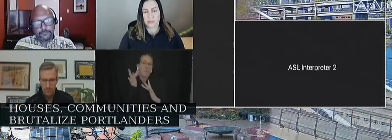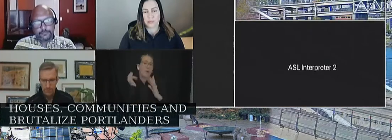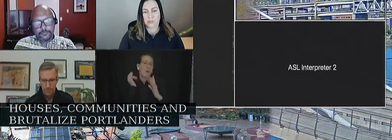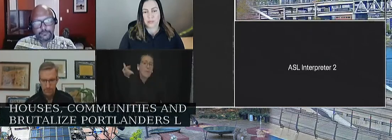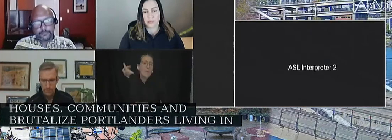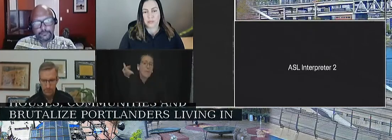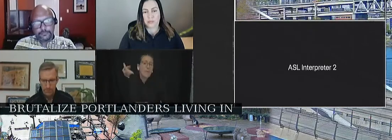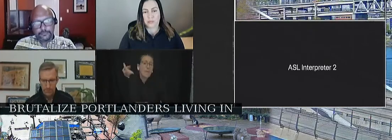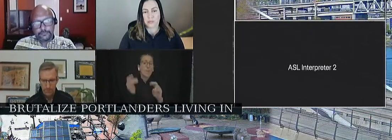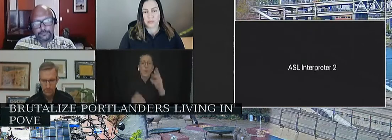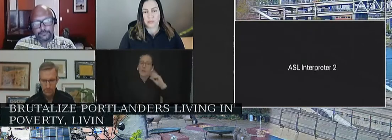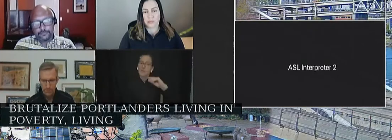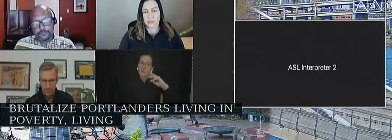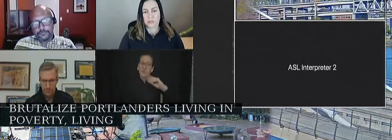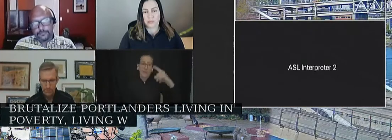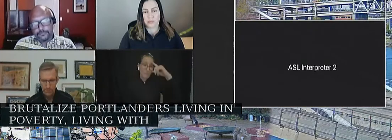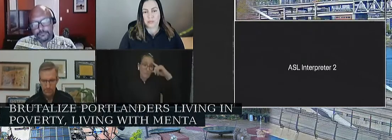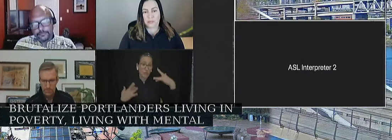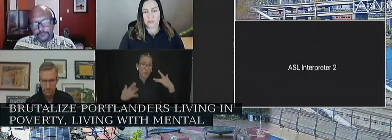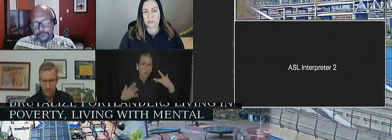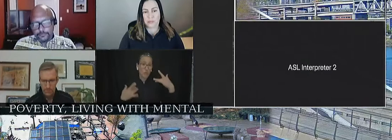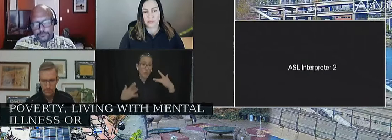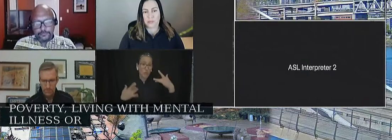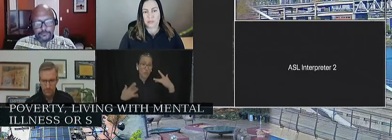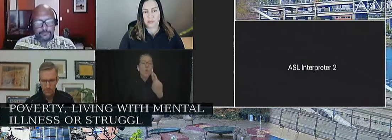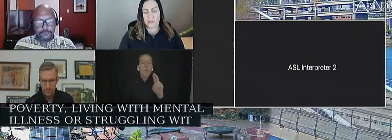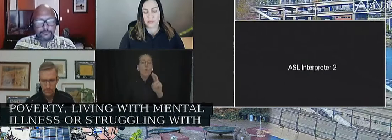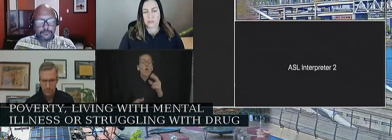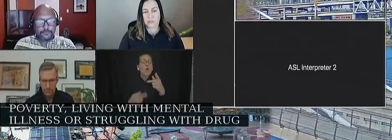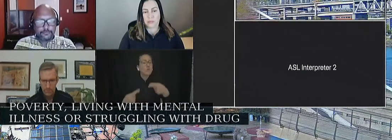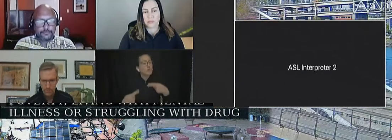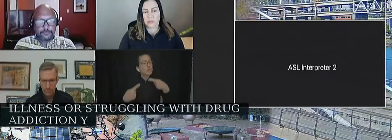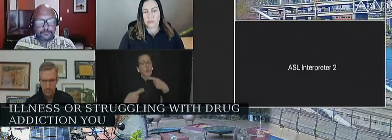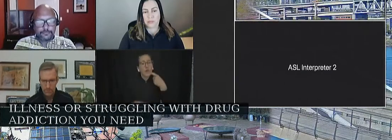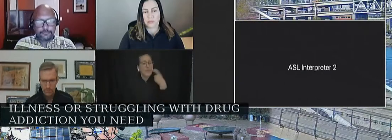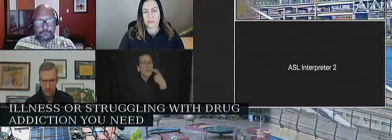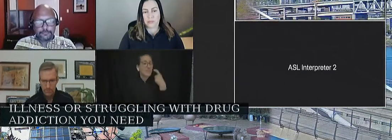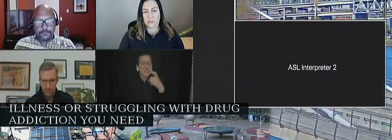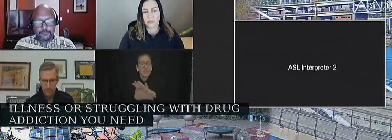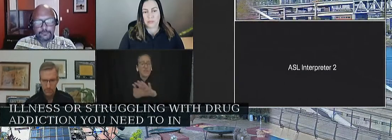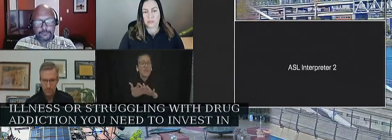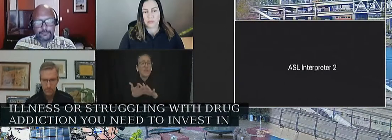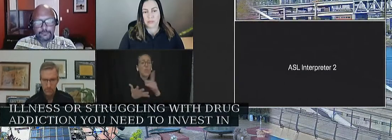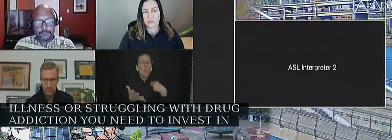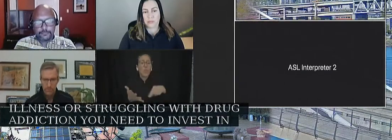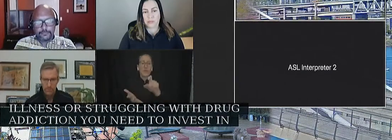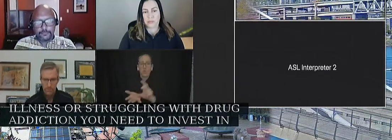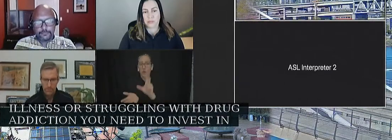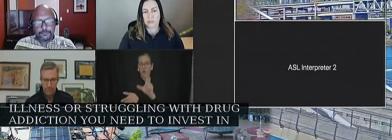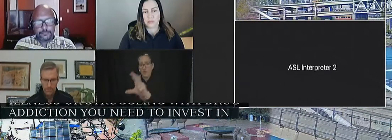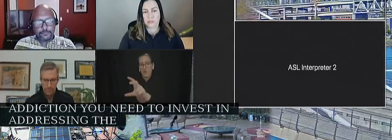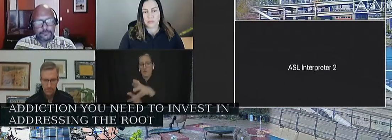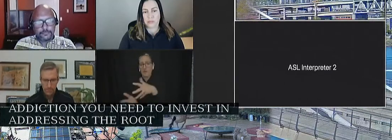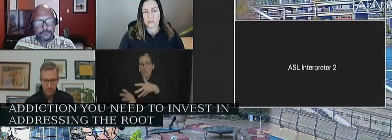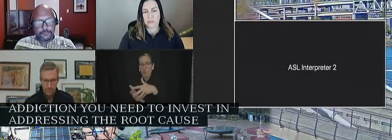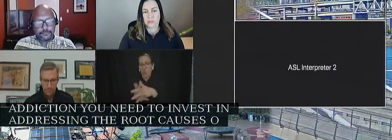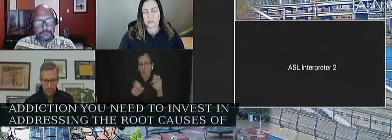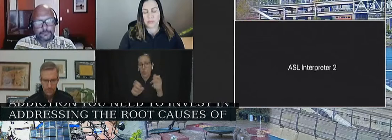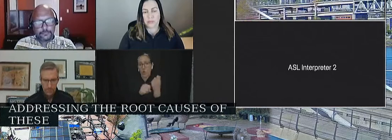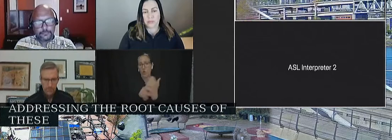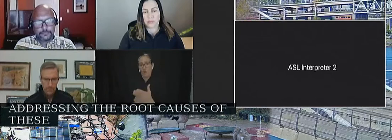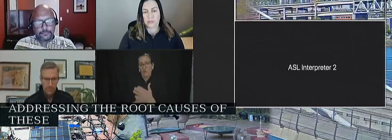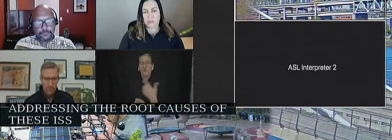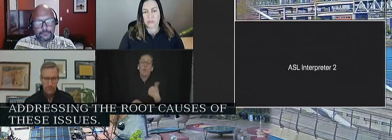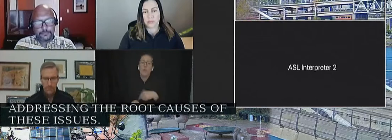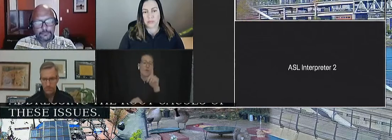or struggling with drug addiction, we need to invest in addressing the root causes of these issues. These issues cannot be policed out of existence.